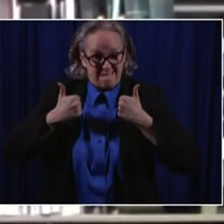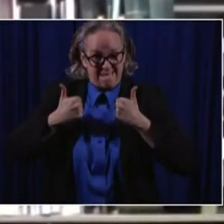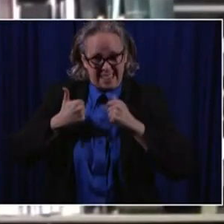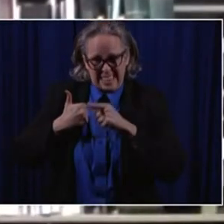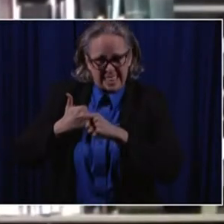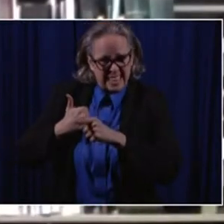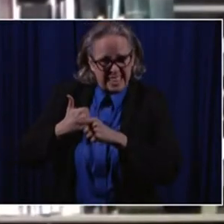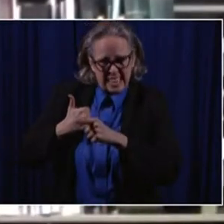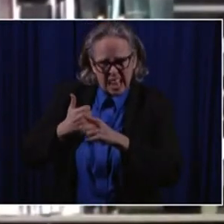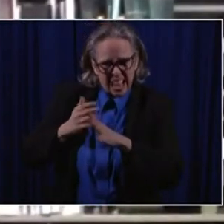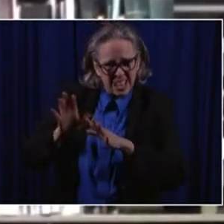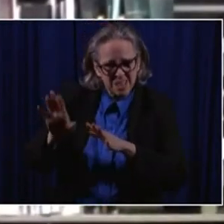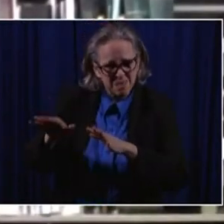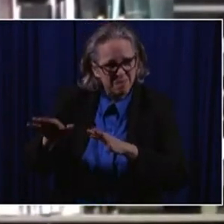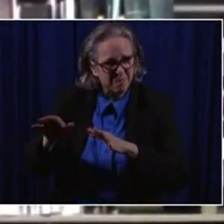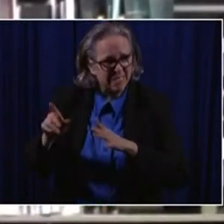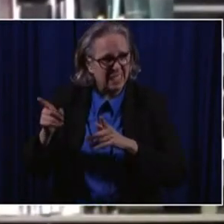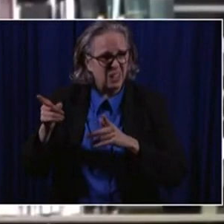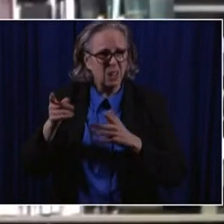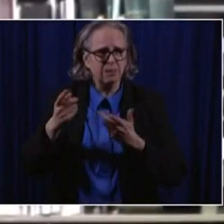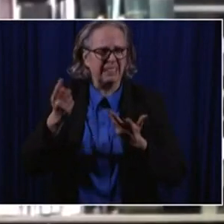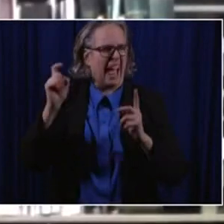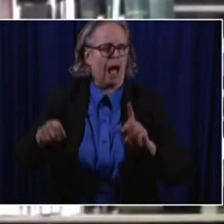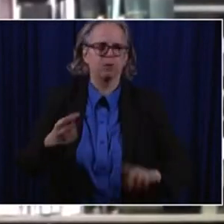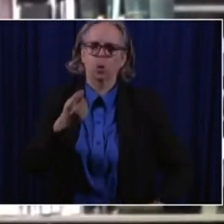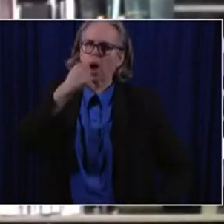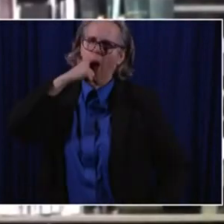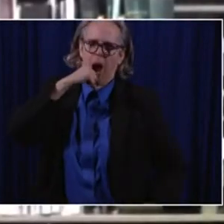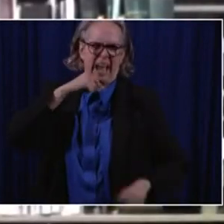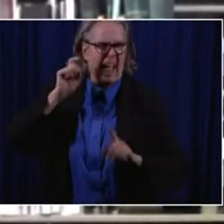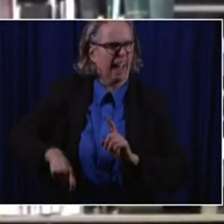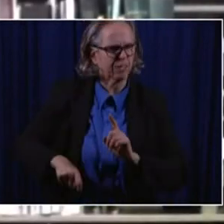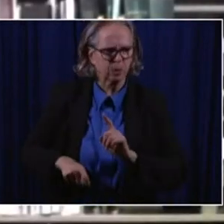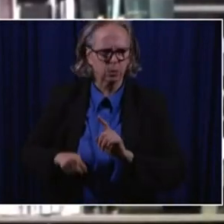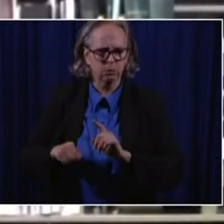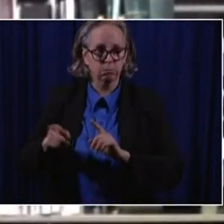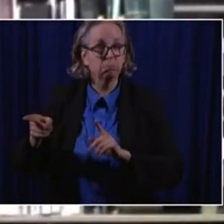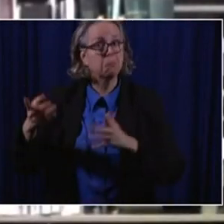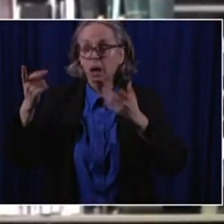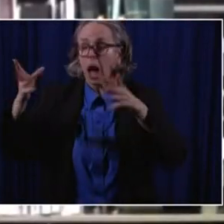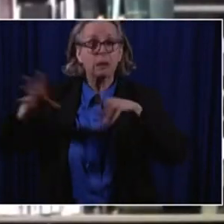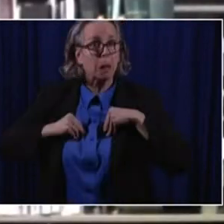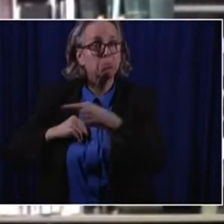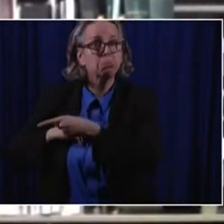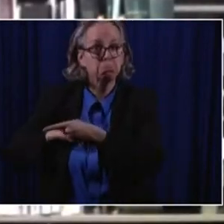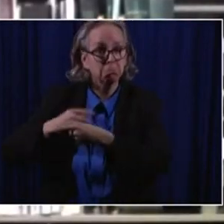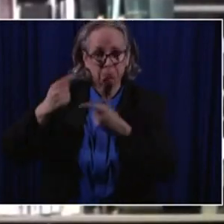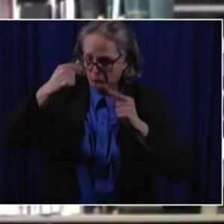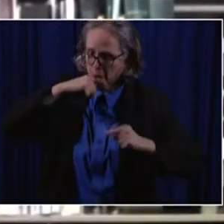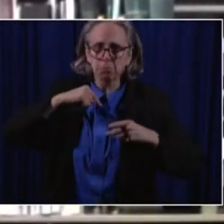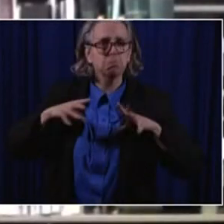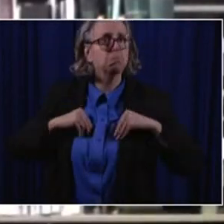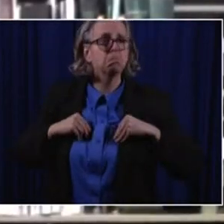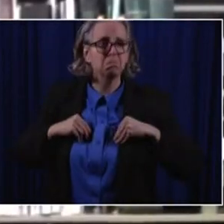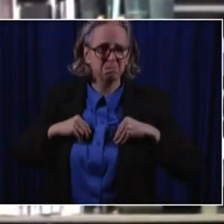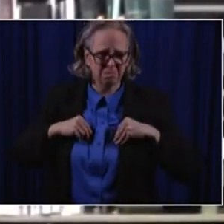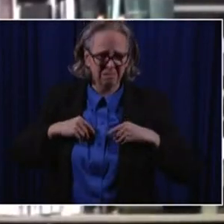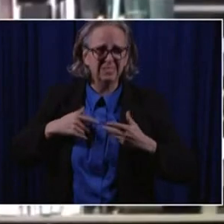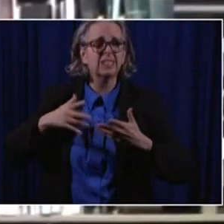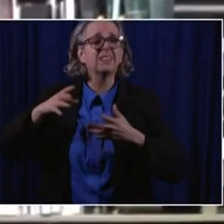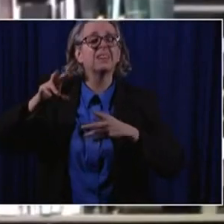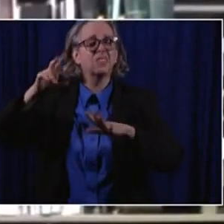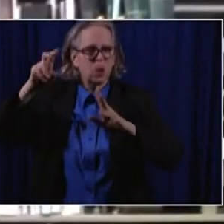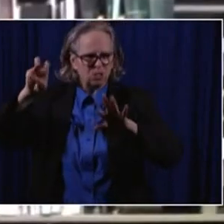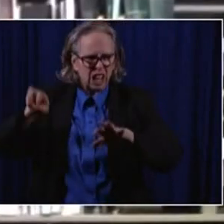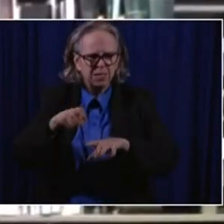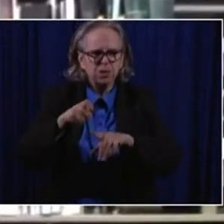he was intubated and then care flighted to UC. Um, so he is, um, he was transported in the middle of the night